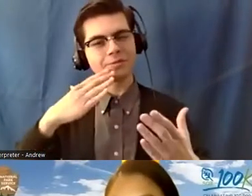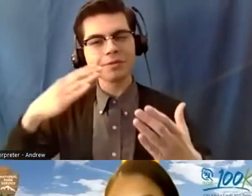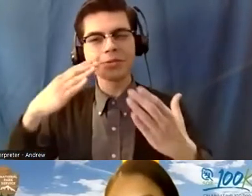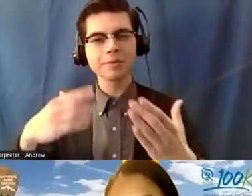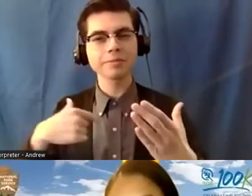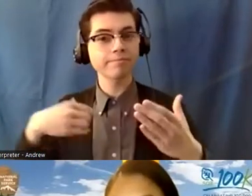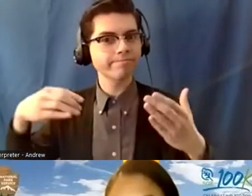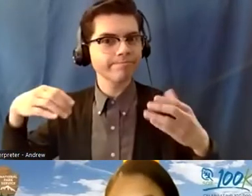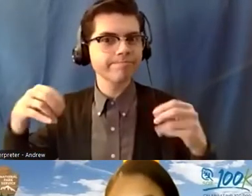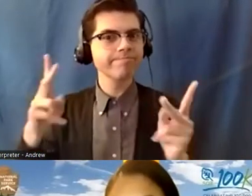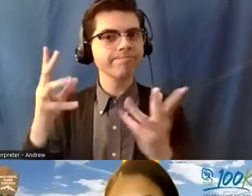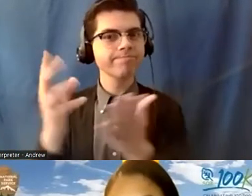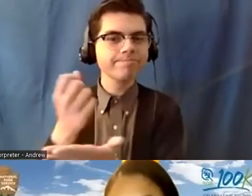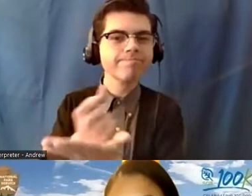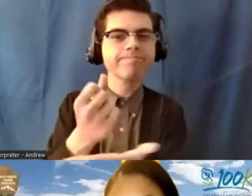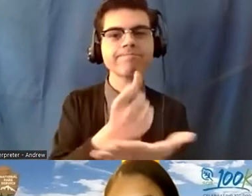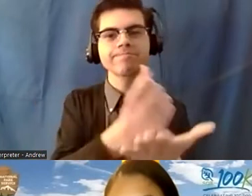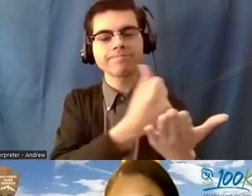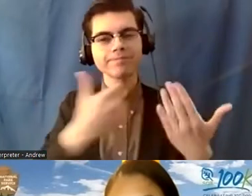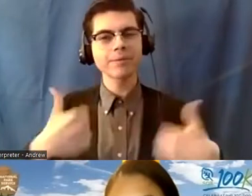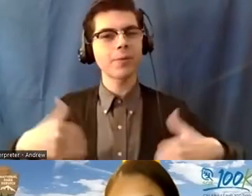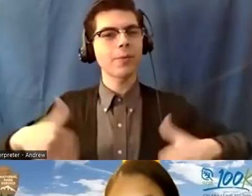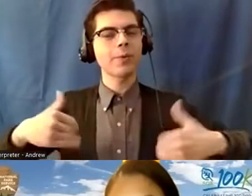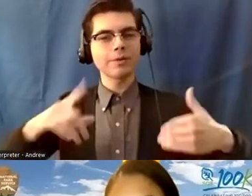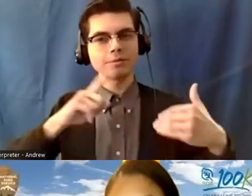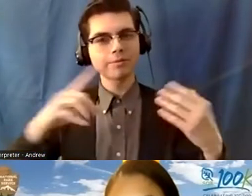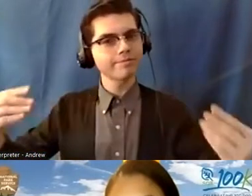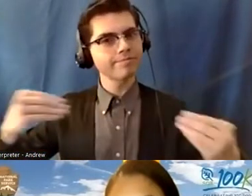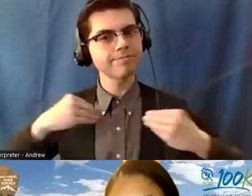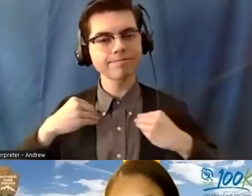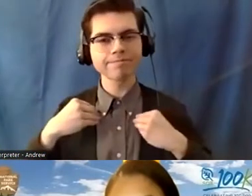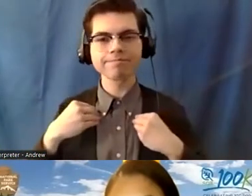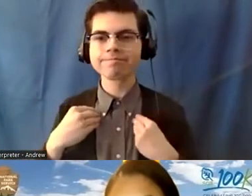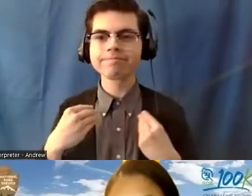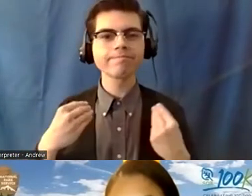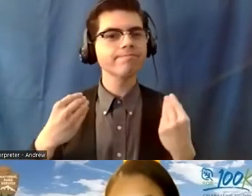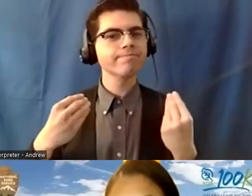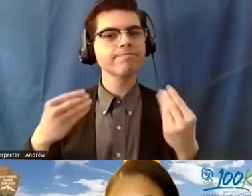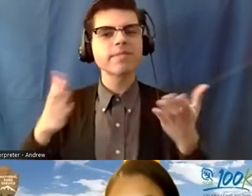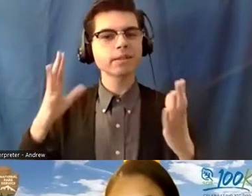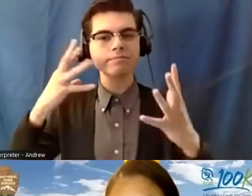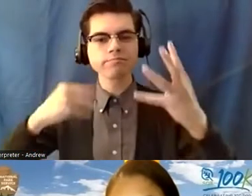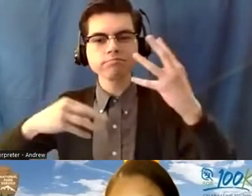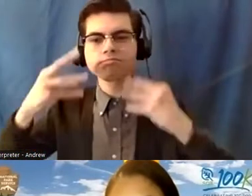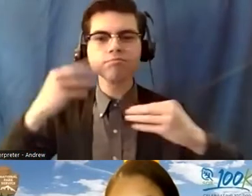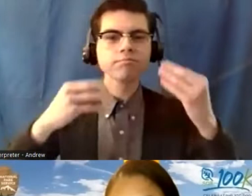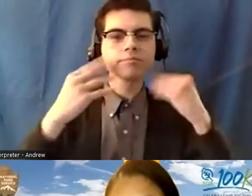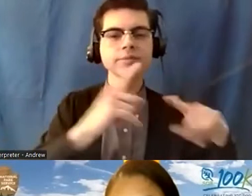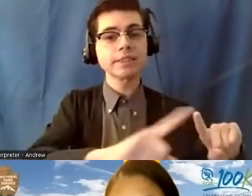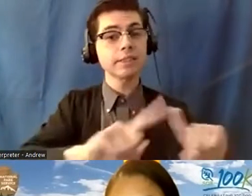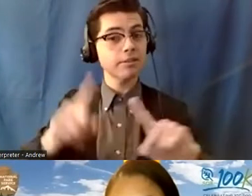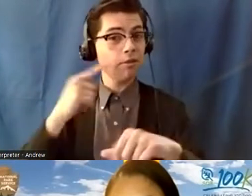able to have. I think they've truly given me a lot of experience in natural